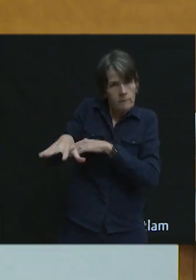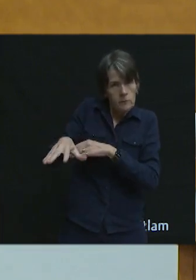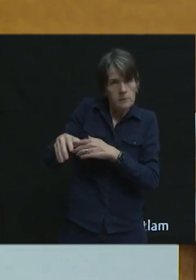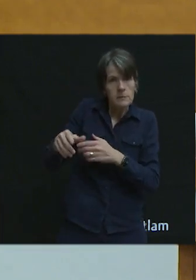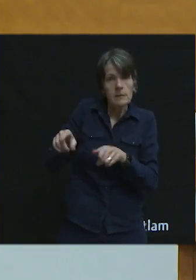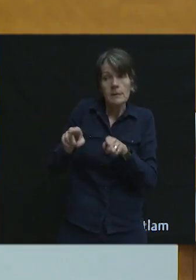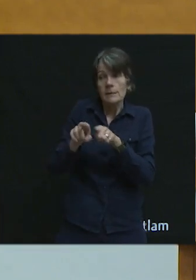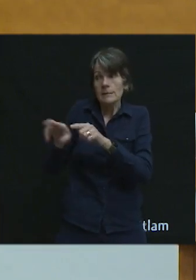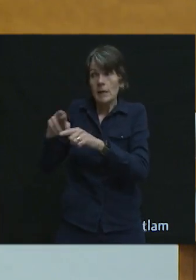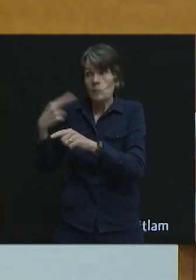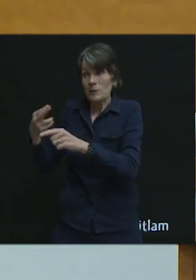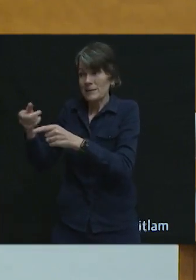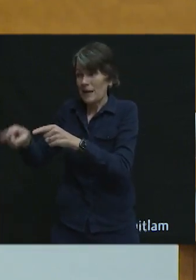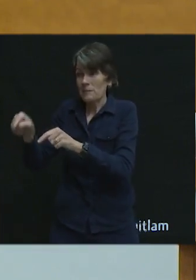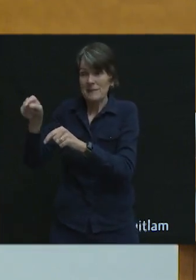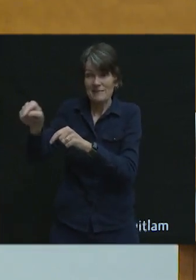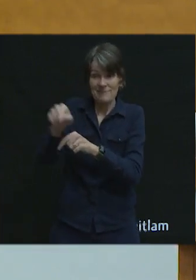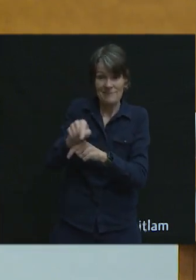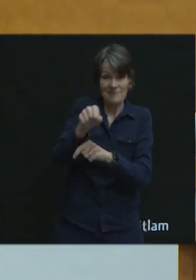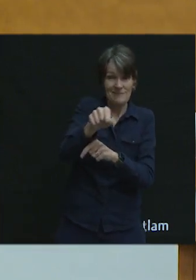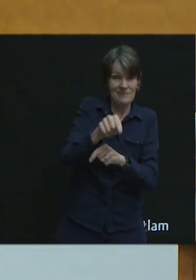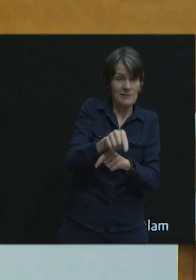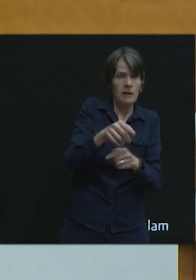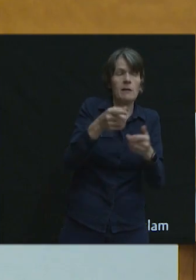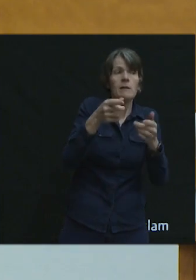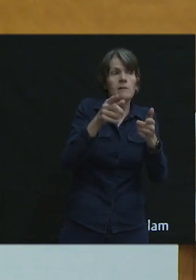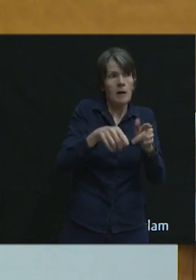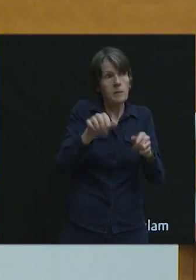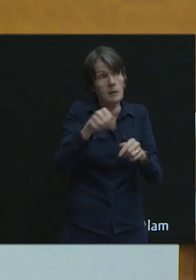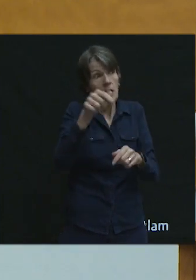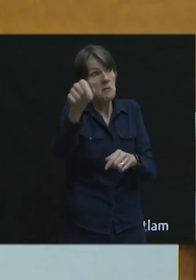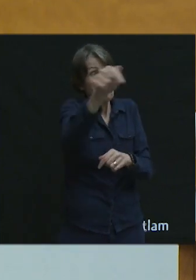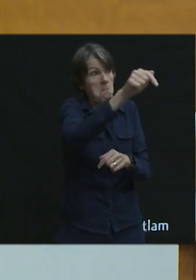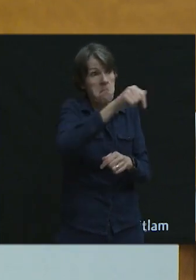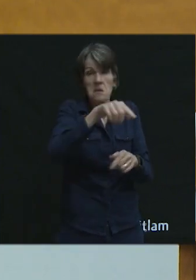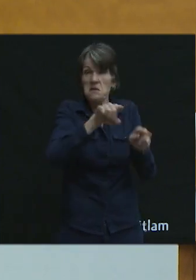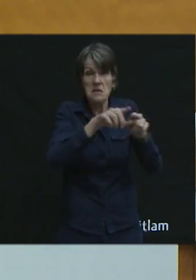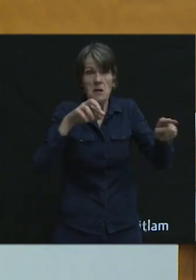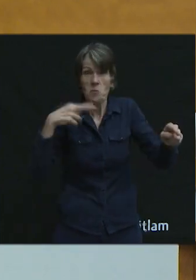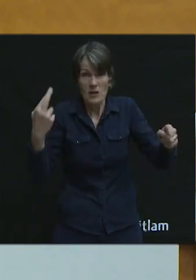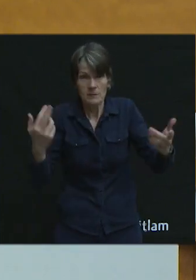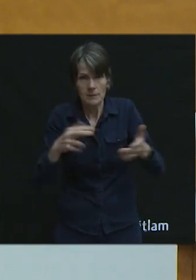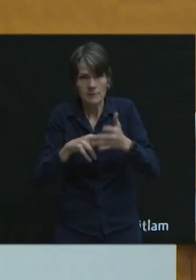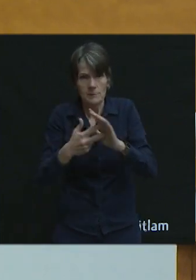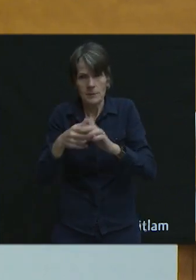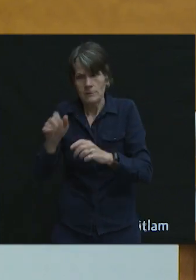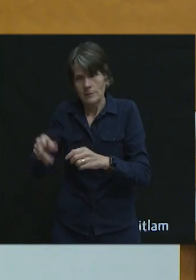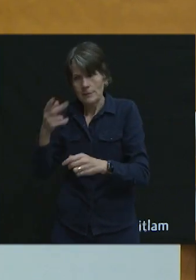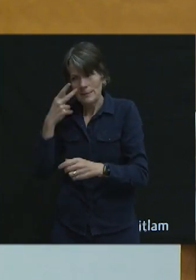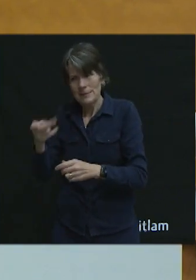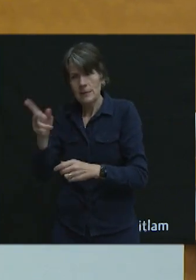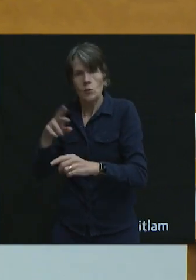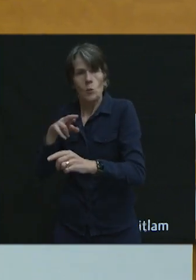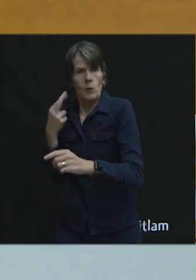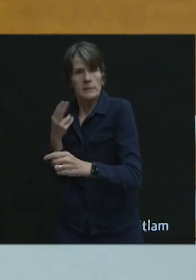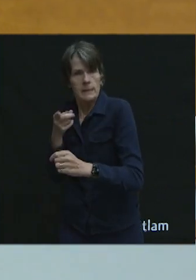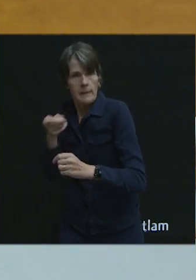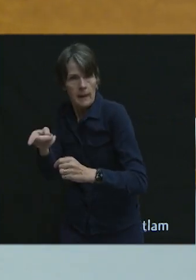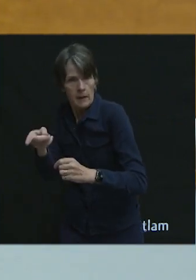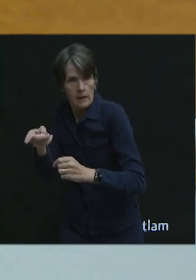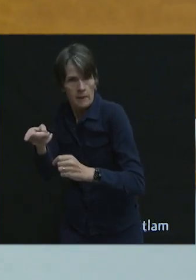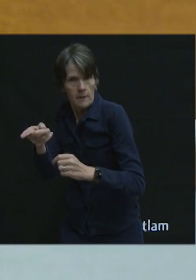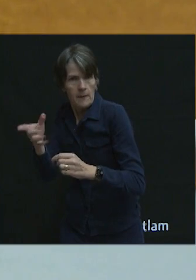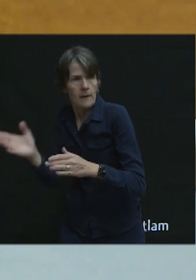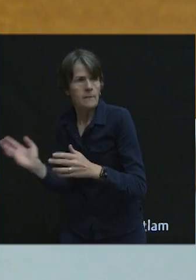risks that are happening at those locations are also in lots of other locations within the city. And so you need to take this proactive approach